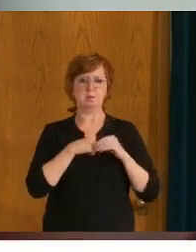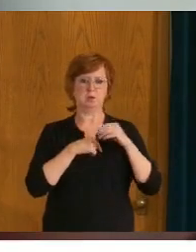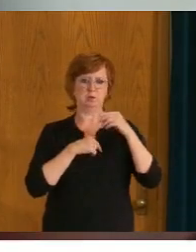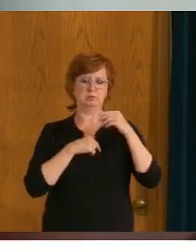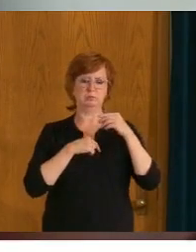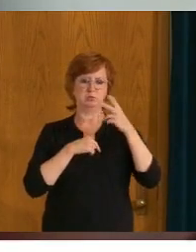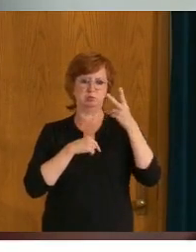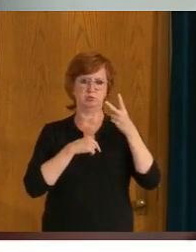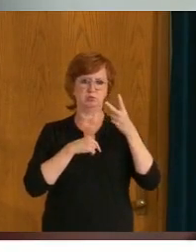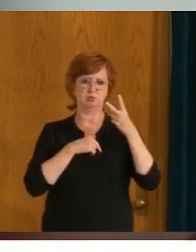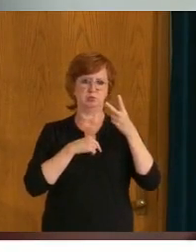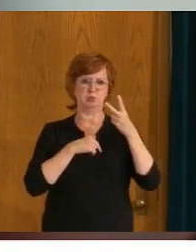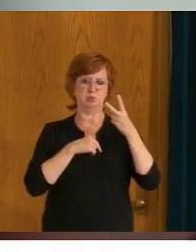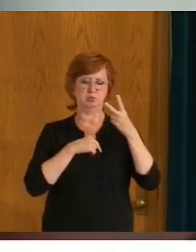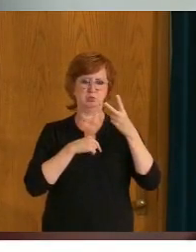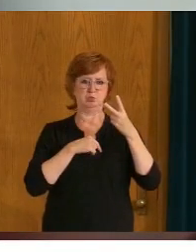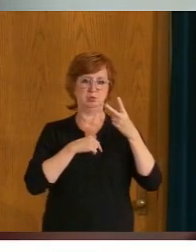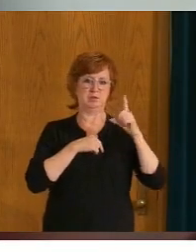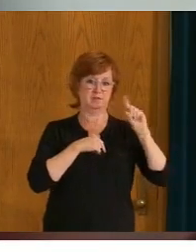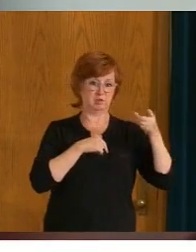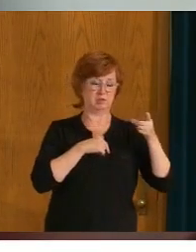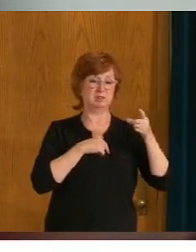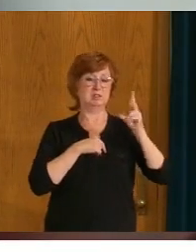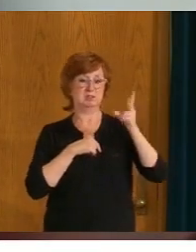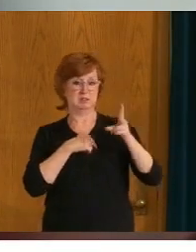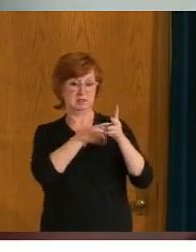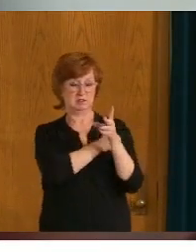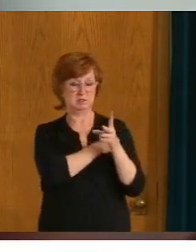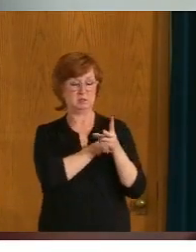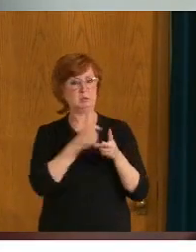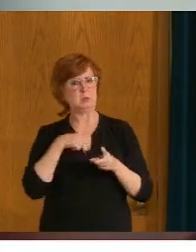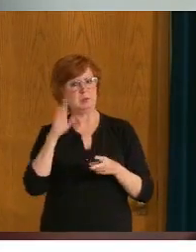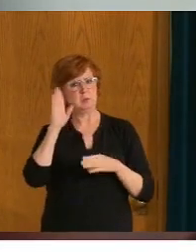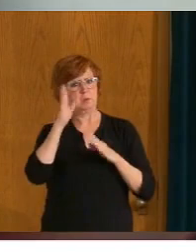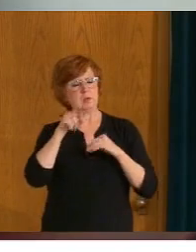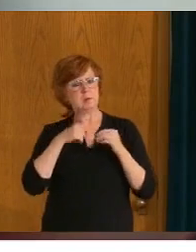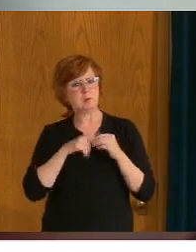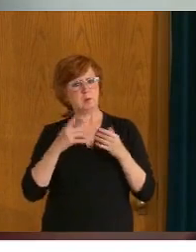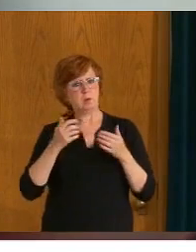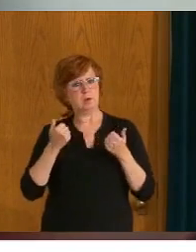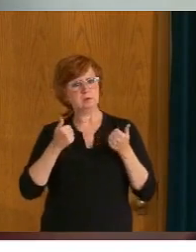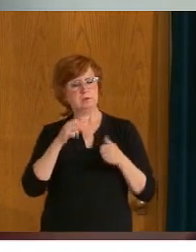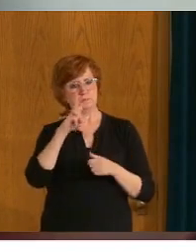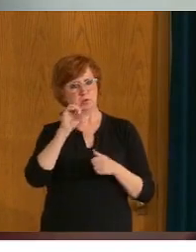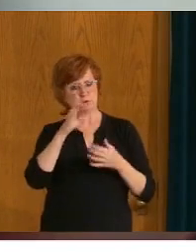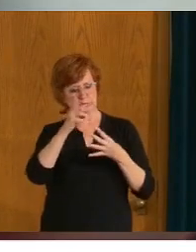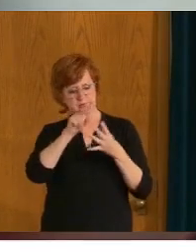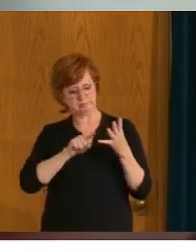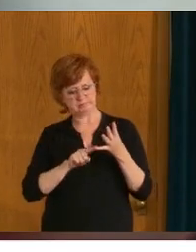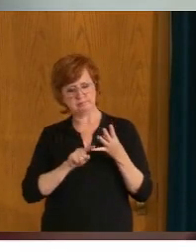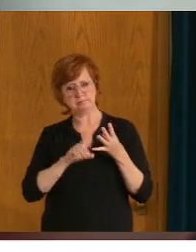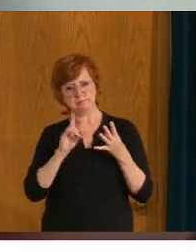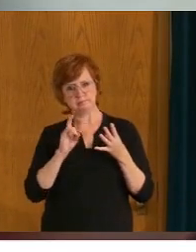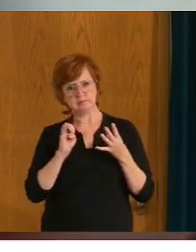doses with the Delta variant out there. It's even more critically important for folks, not just to get their first doses, but their second doses. And we are prepared as